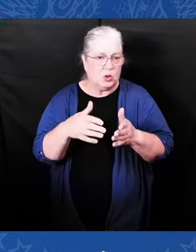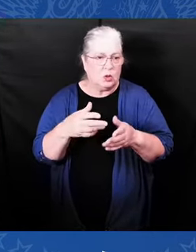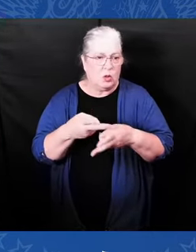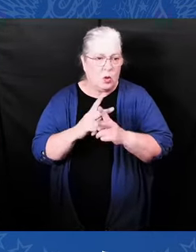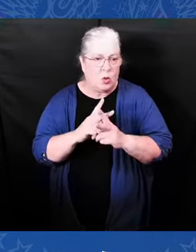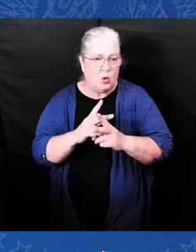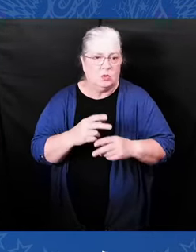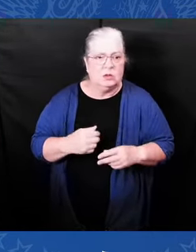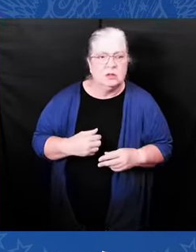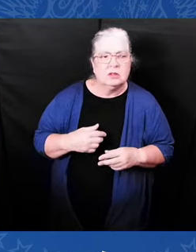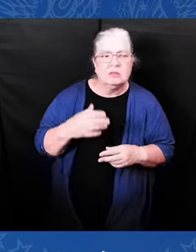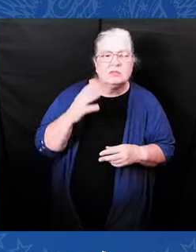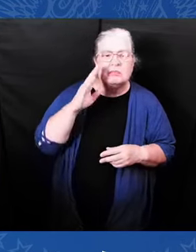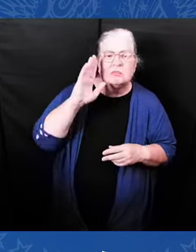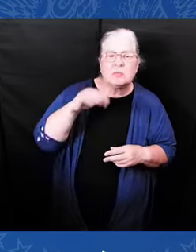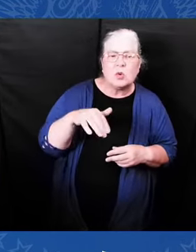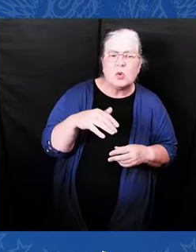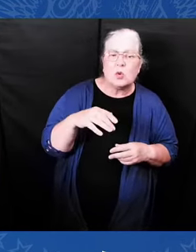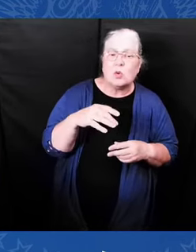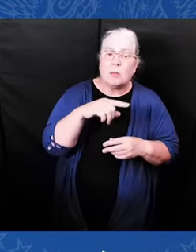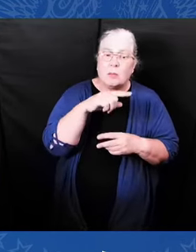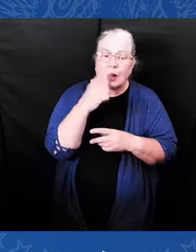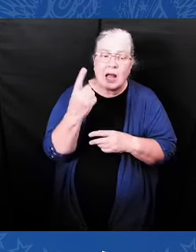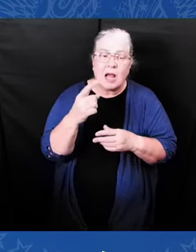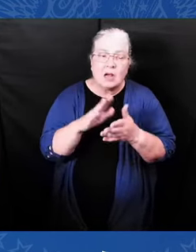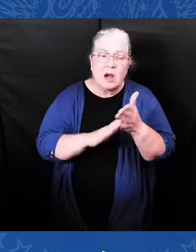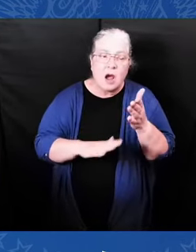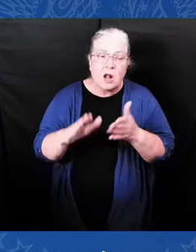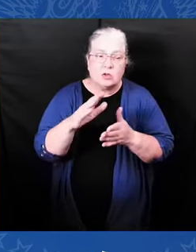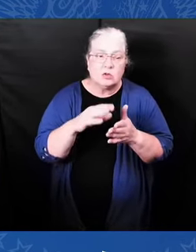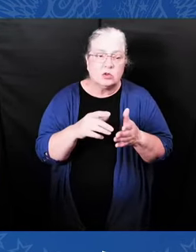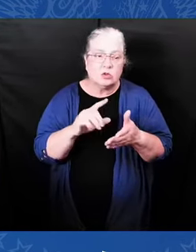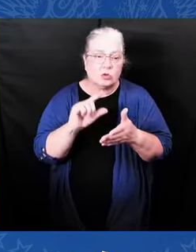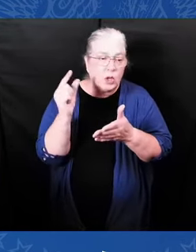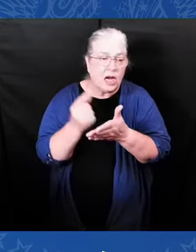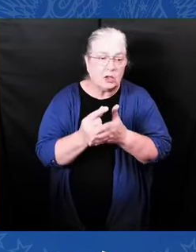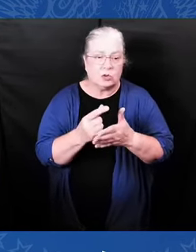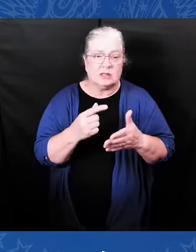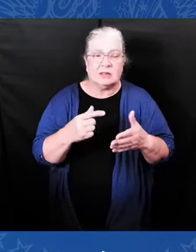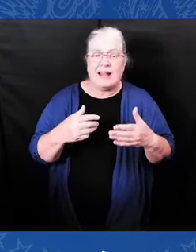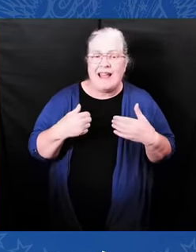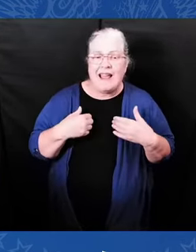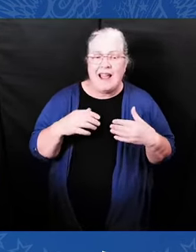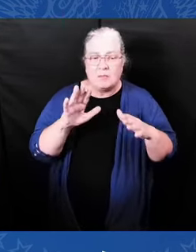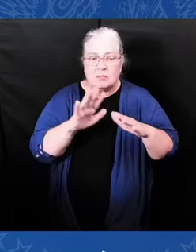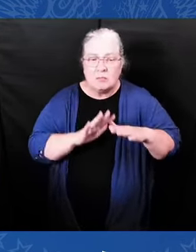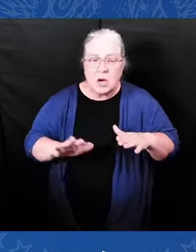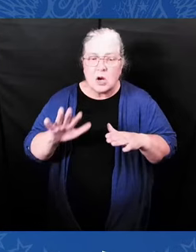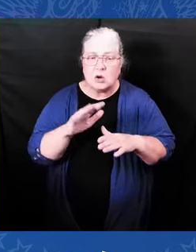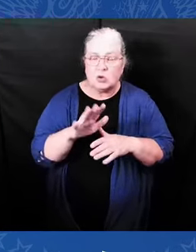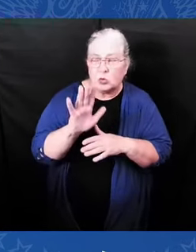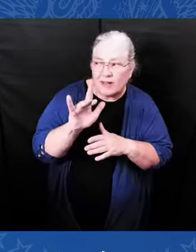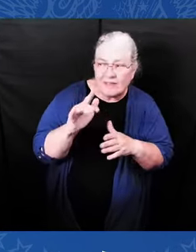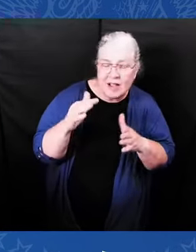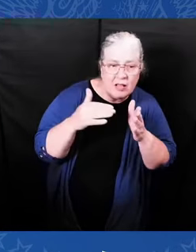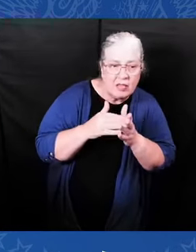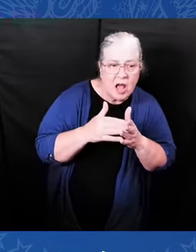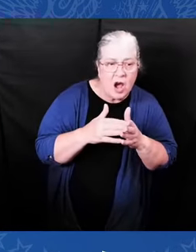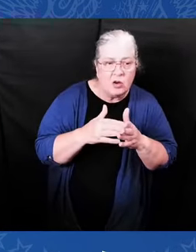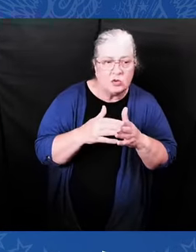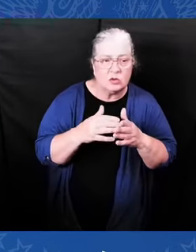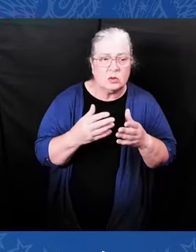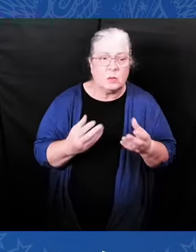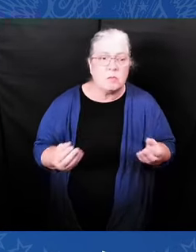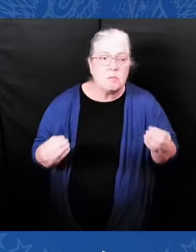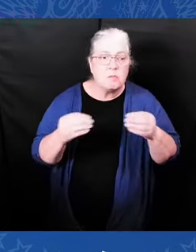My plan is to help Black students and families cut their total lifetime payments per dollar in half — in half.